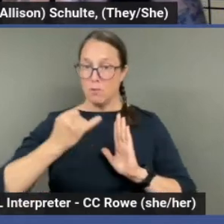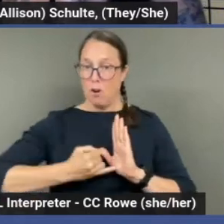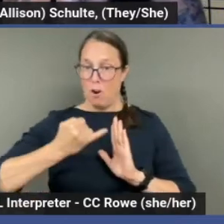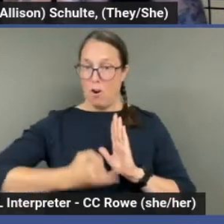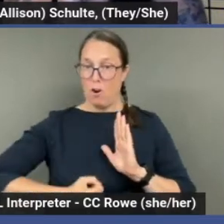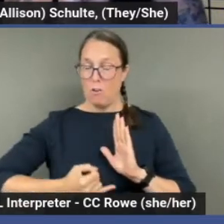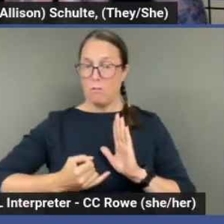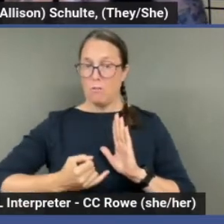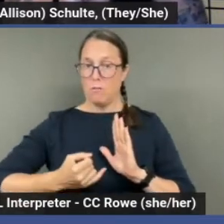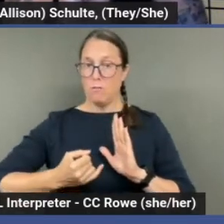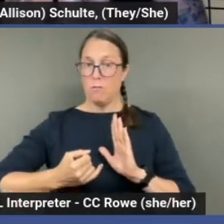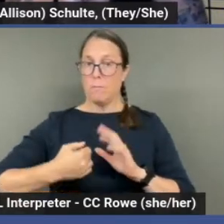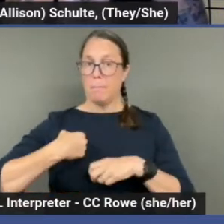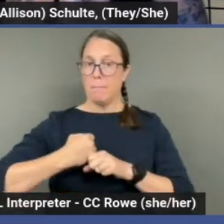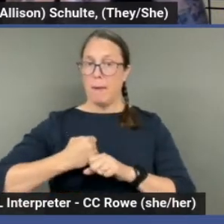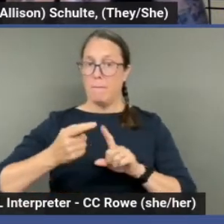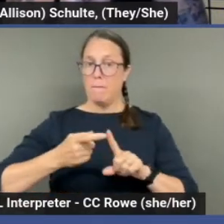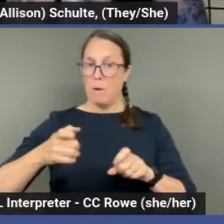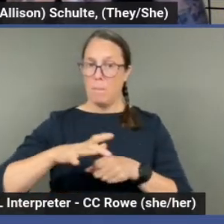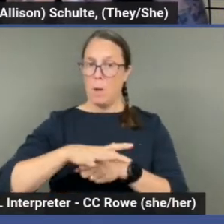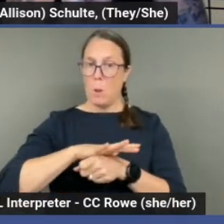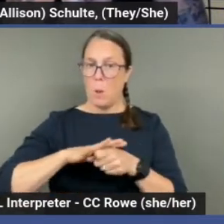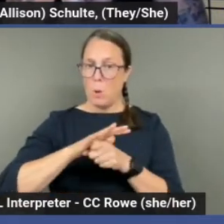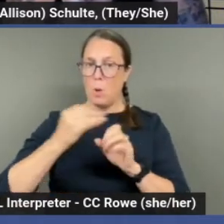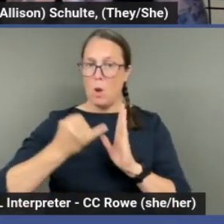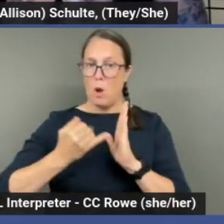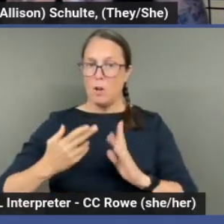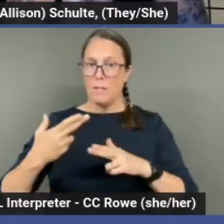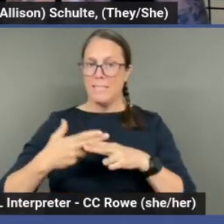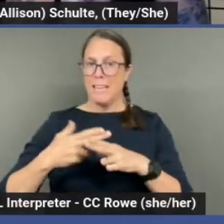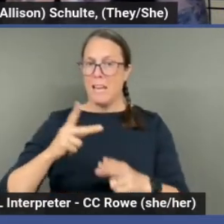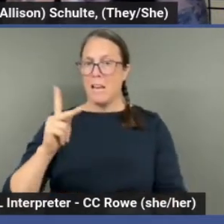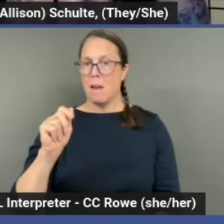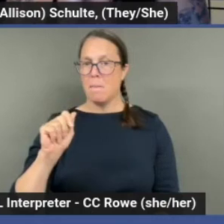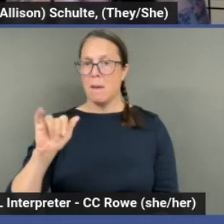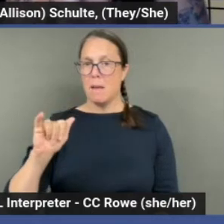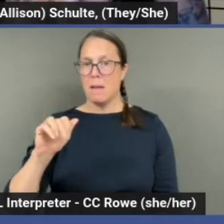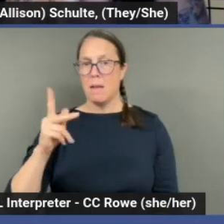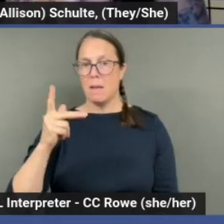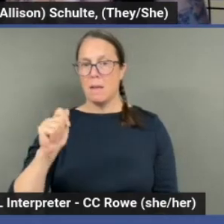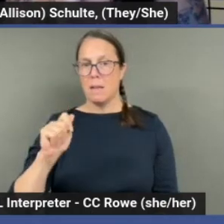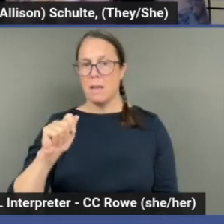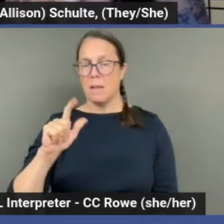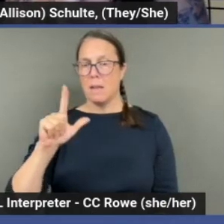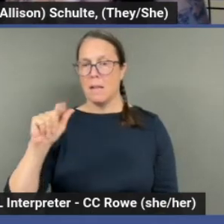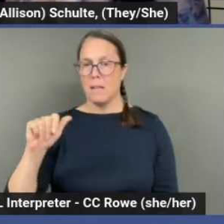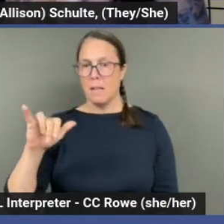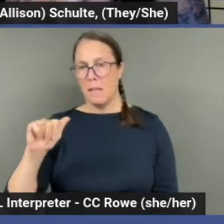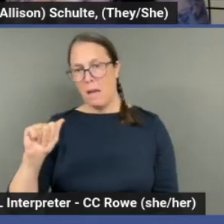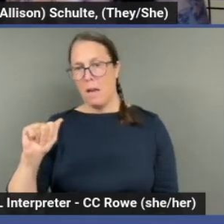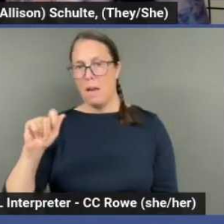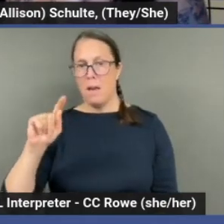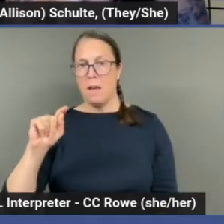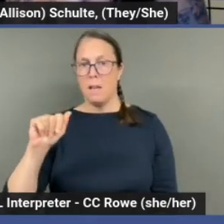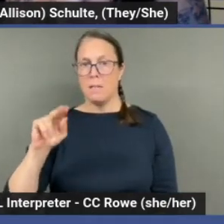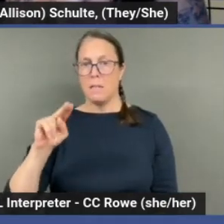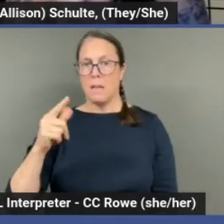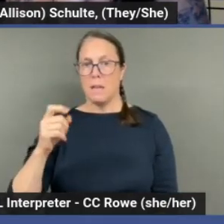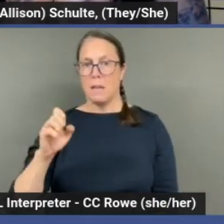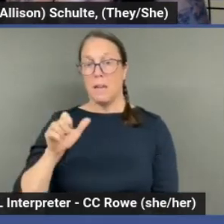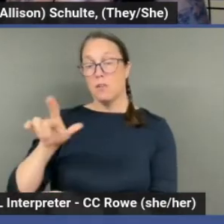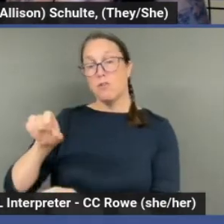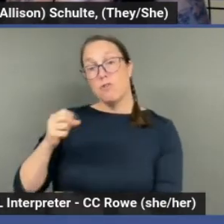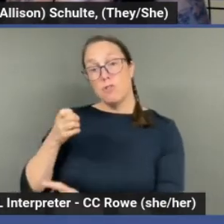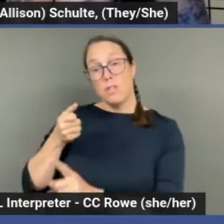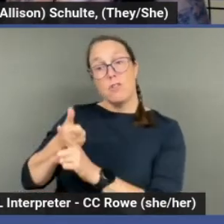local, um, artist, Kayla Tenge, who, um, is, uh, she's a sex worker and